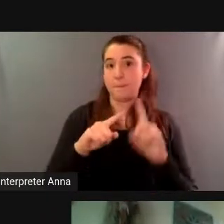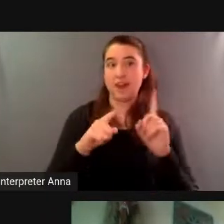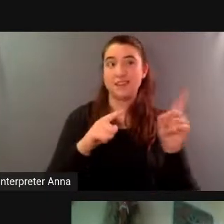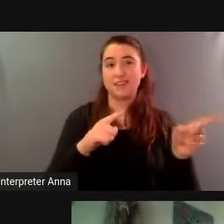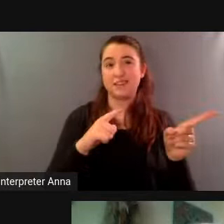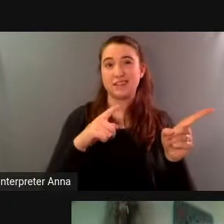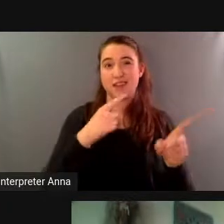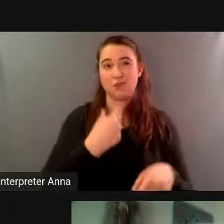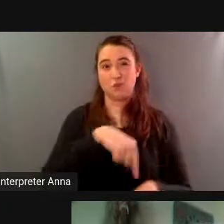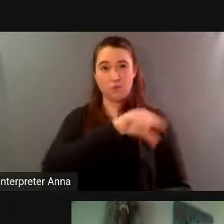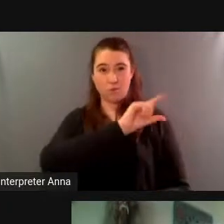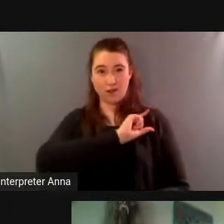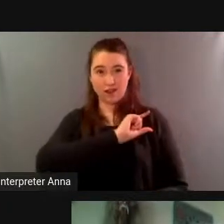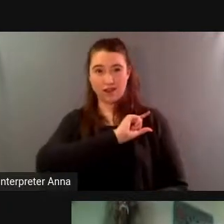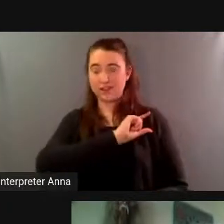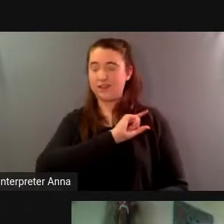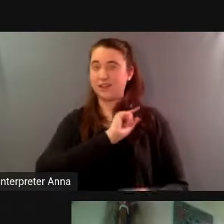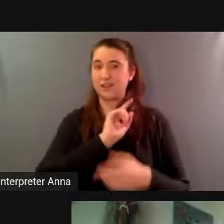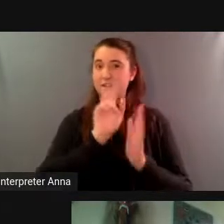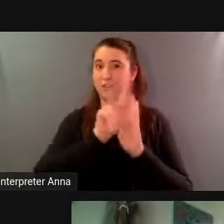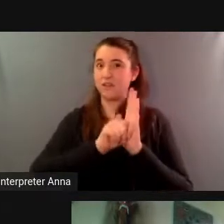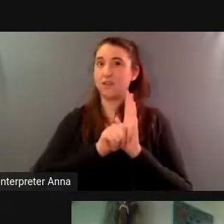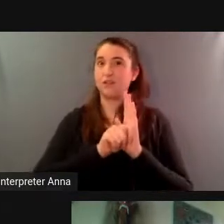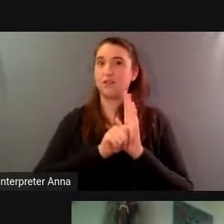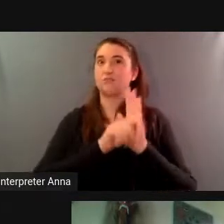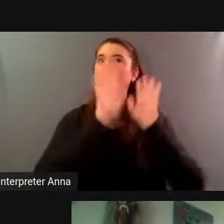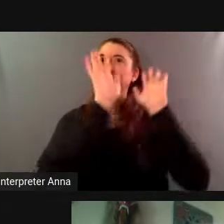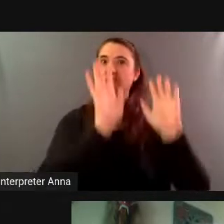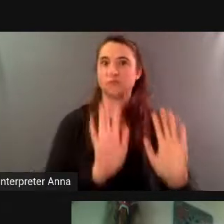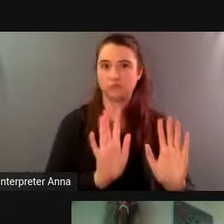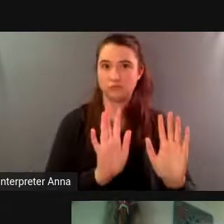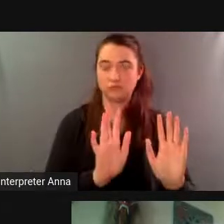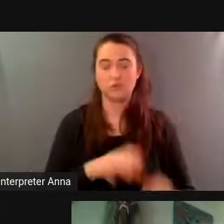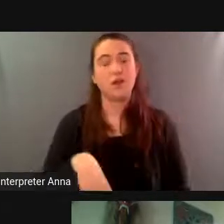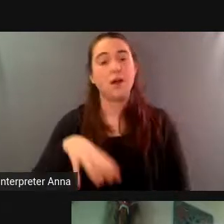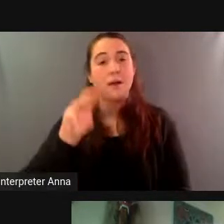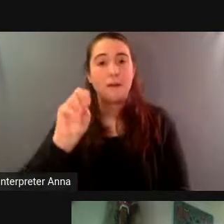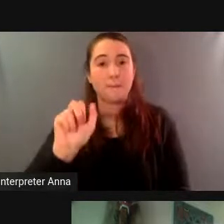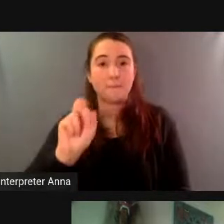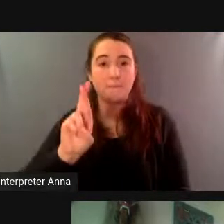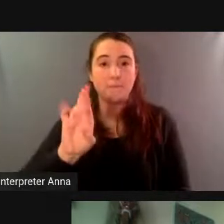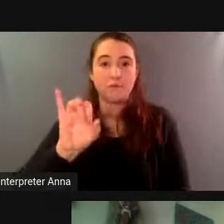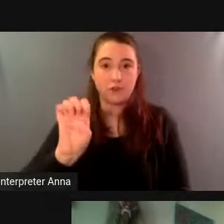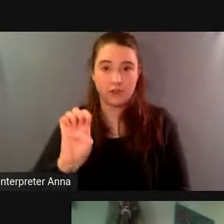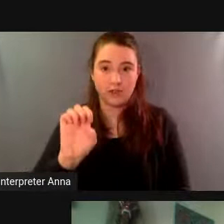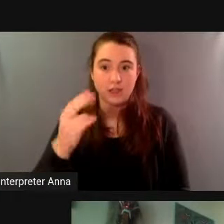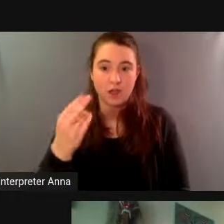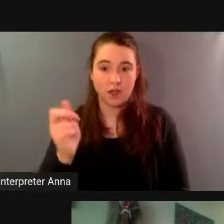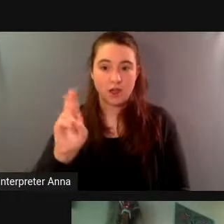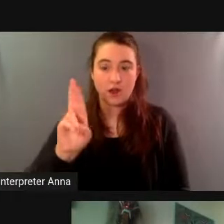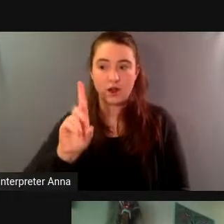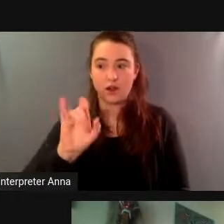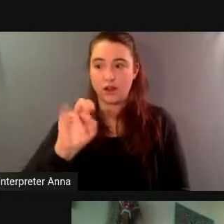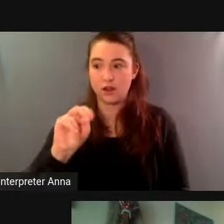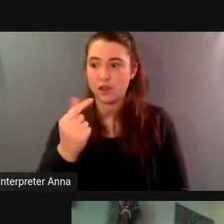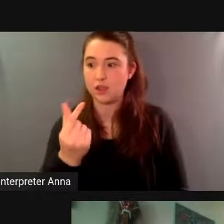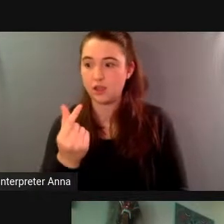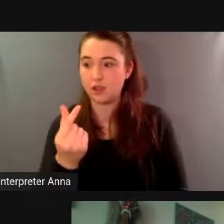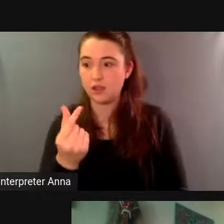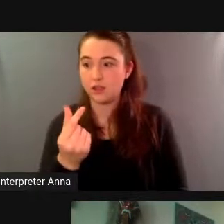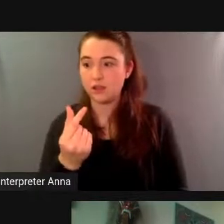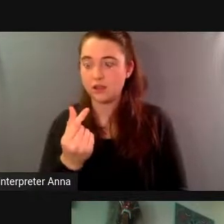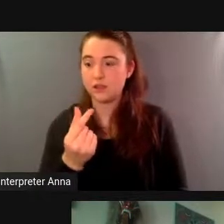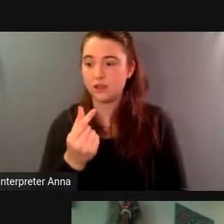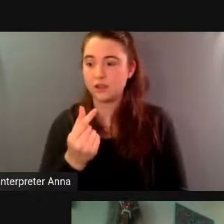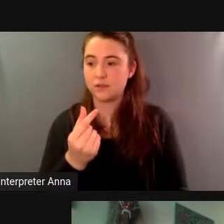really extraordinary um marie harding one of the people who was part of the synergist group and and the group who conceived of